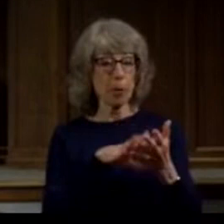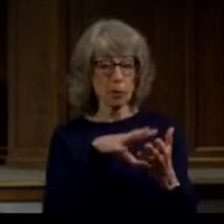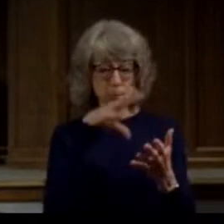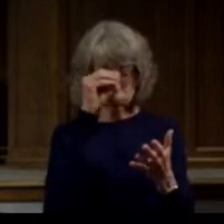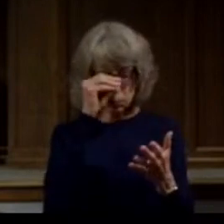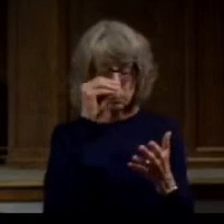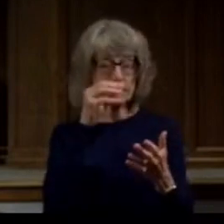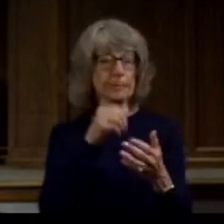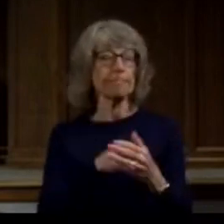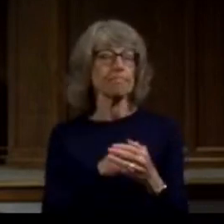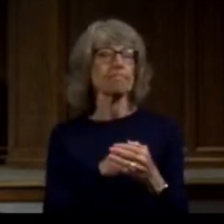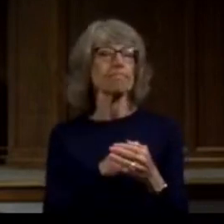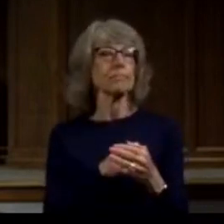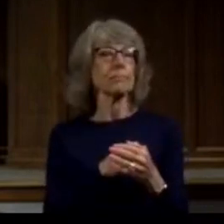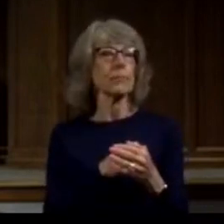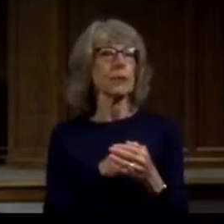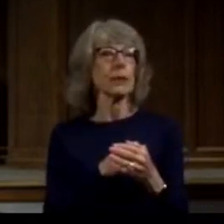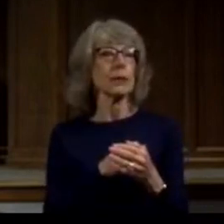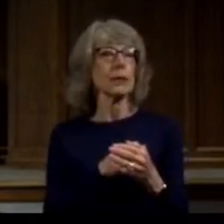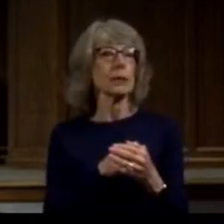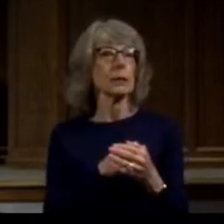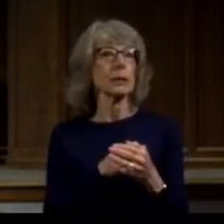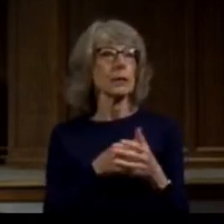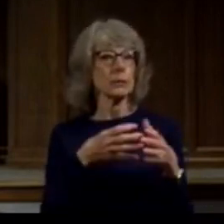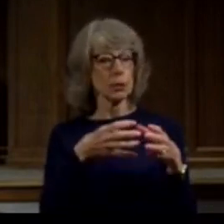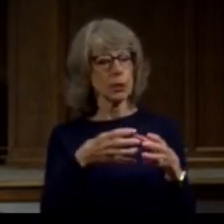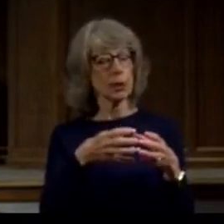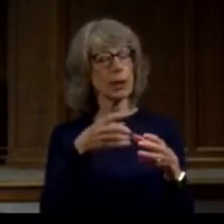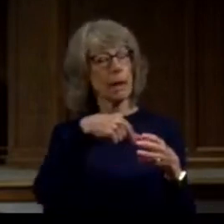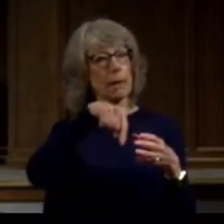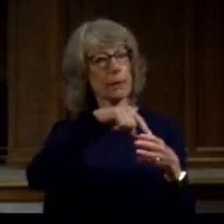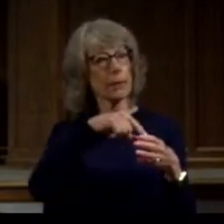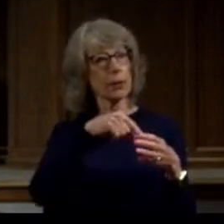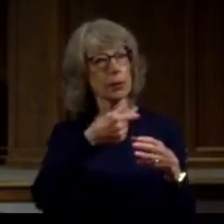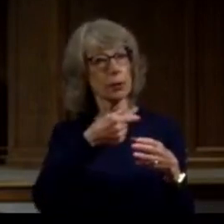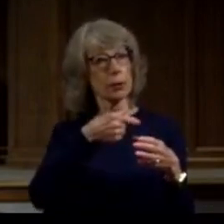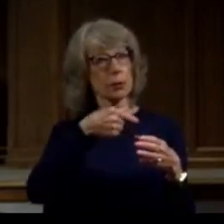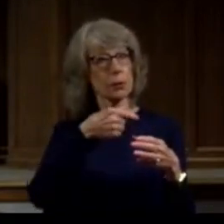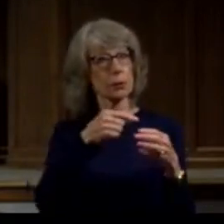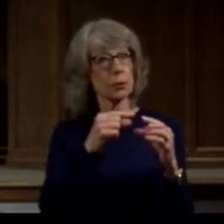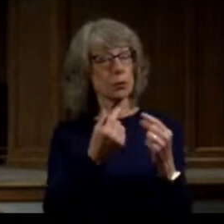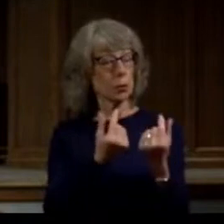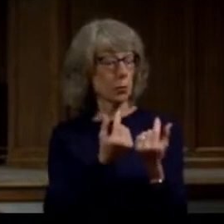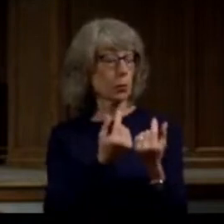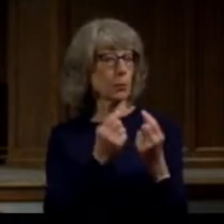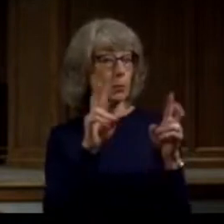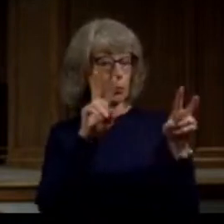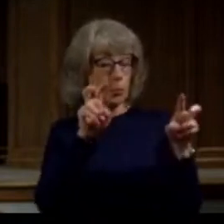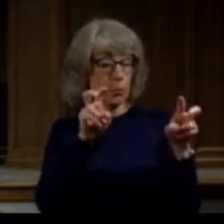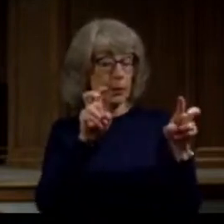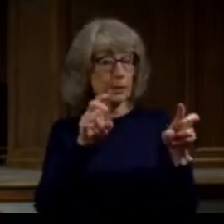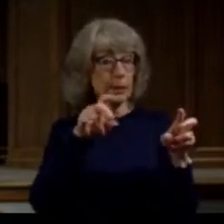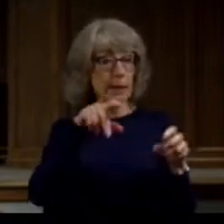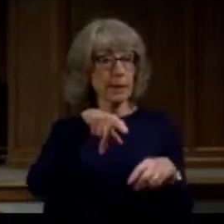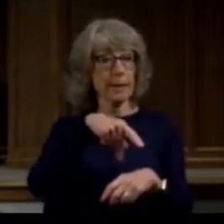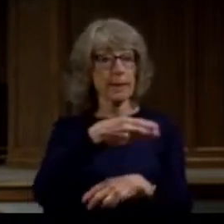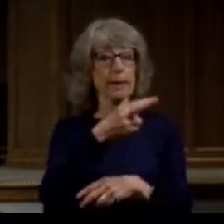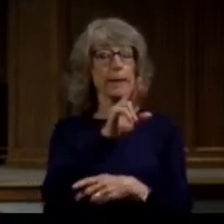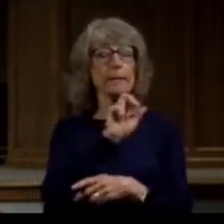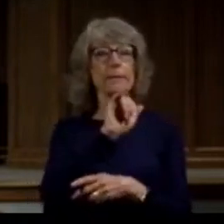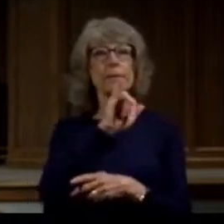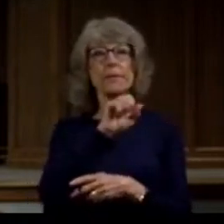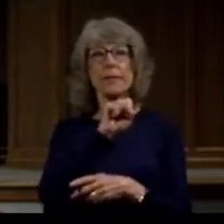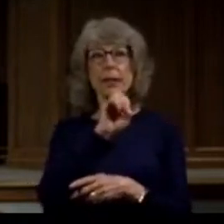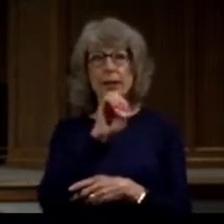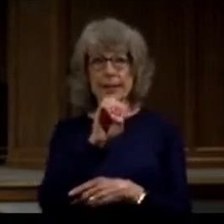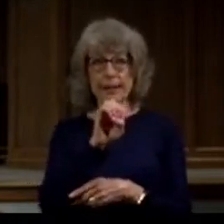Paul was part of the group that was known as the Pharisees. He also was a learned man. He would have studied the Old Testament in Hebrew.